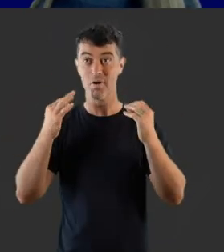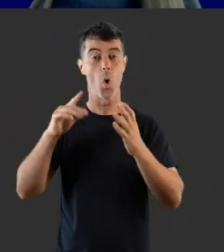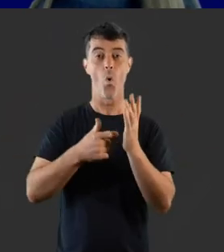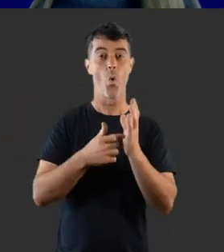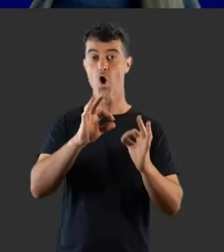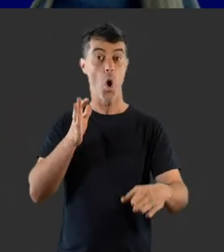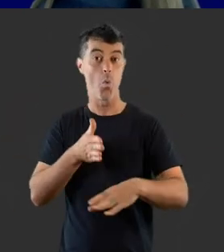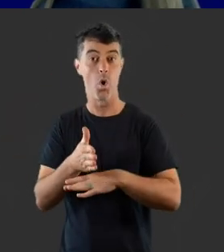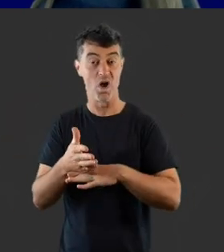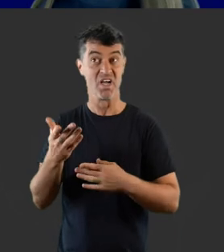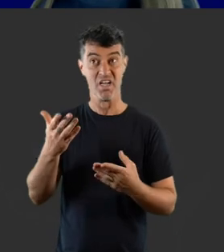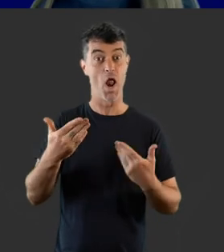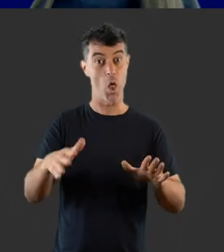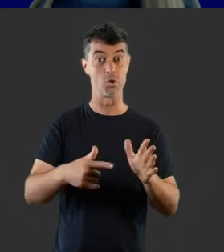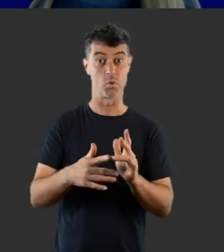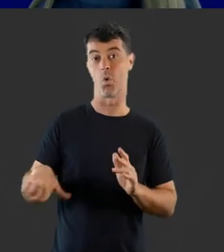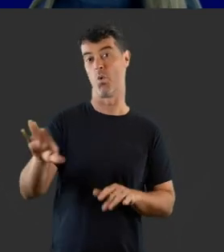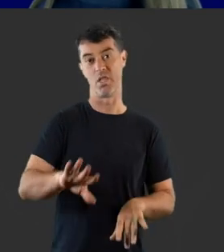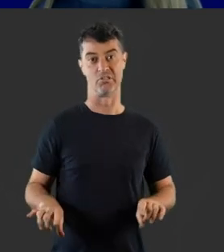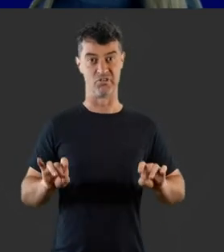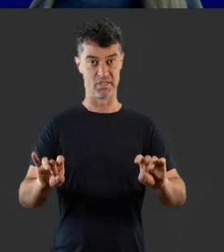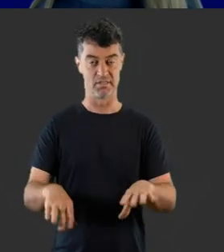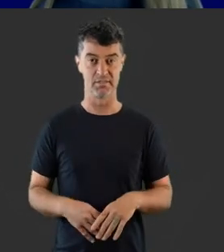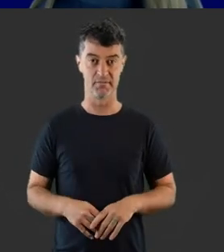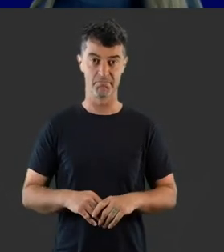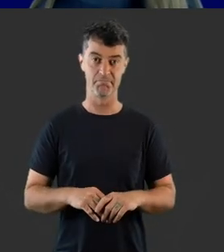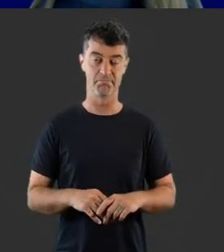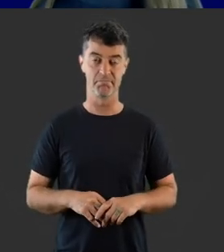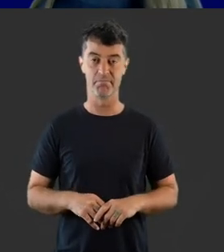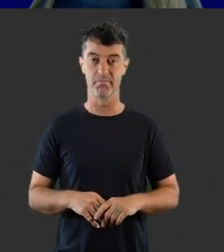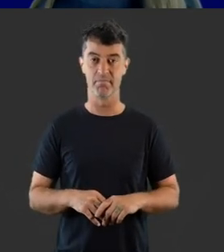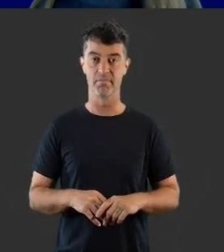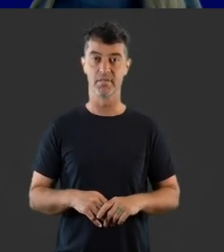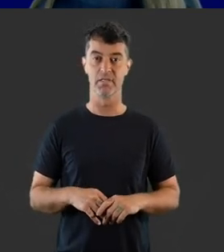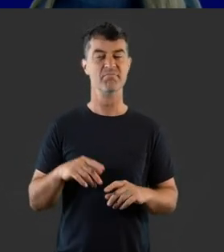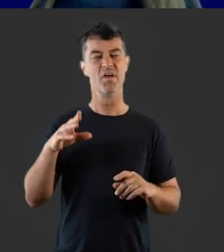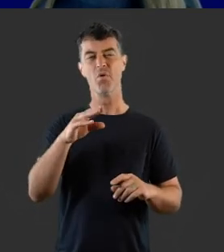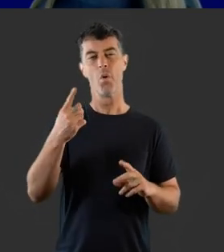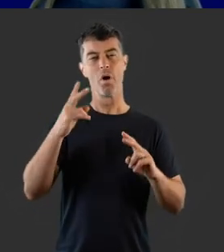retirement or underemployment is a tangible loss to all Australians.